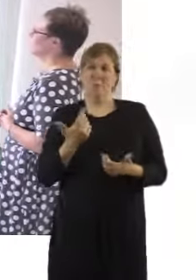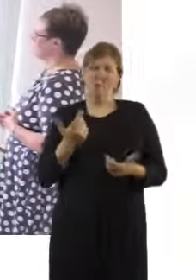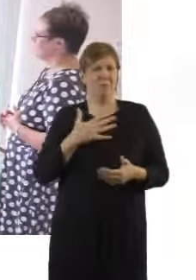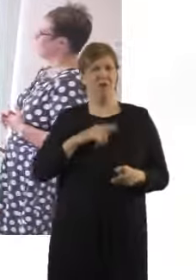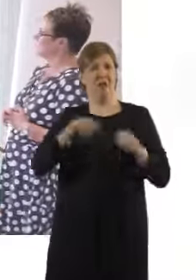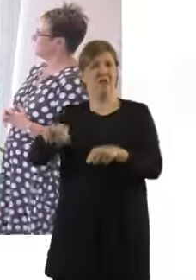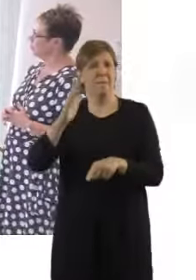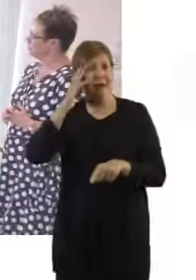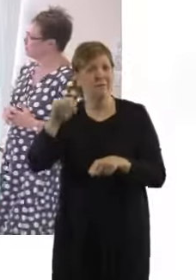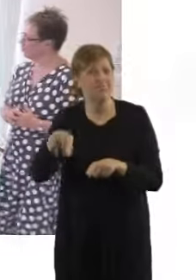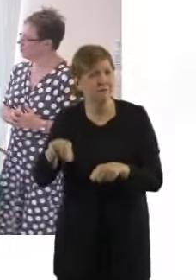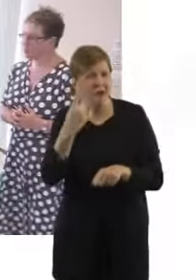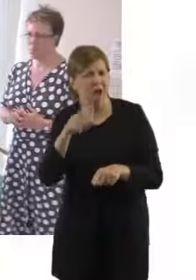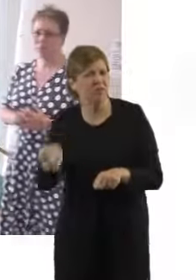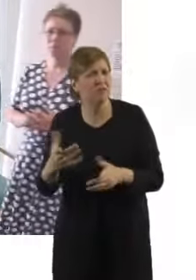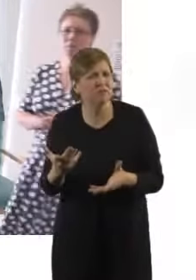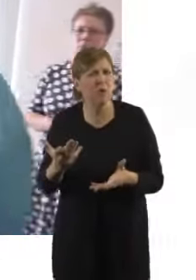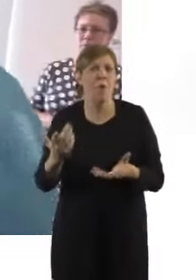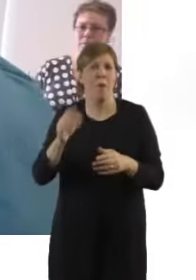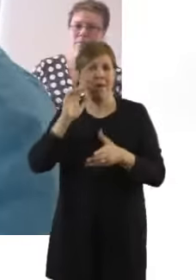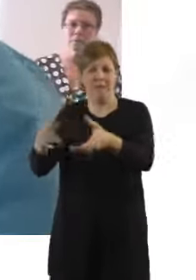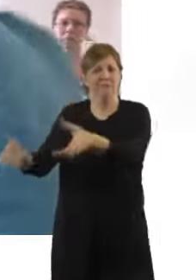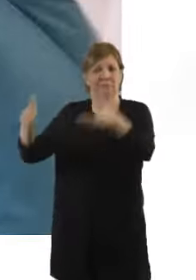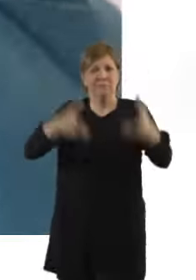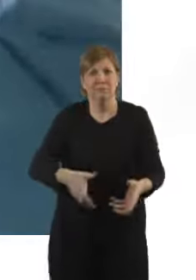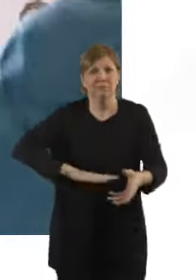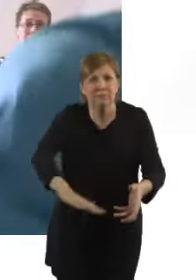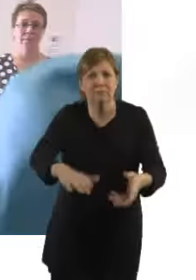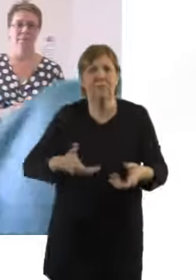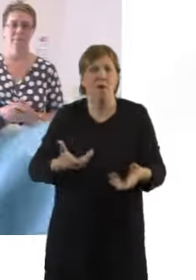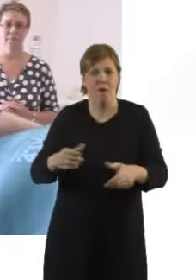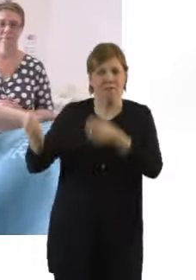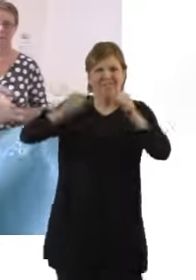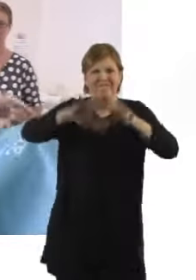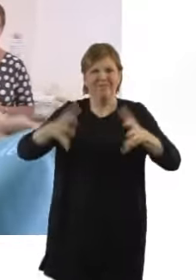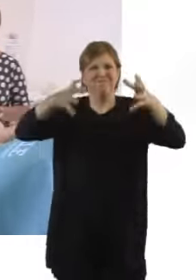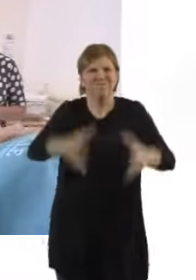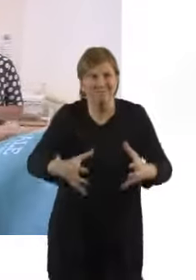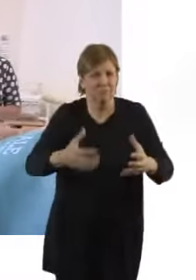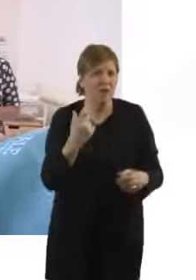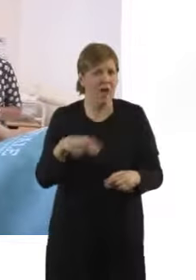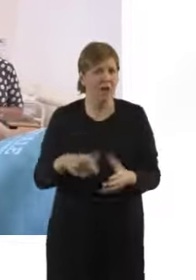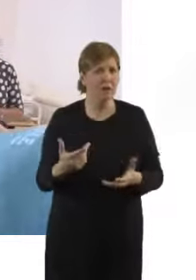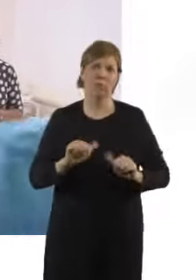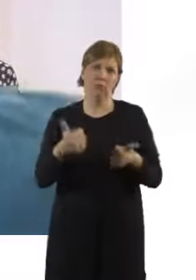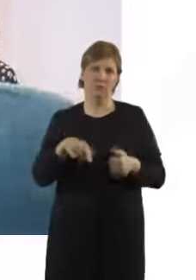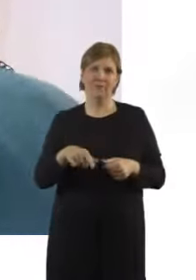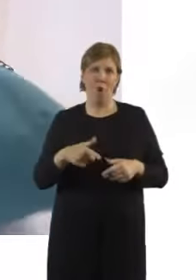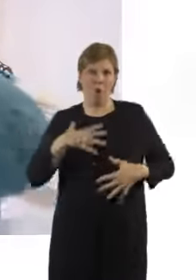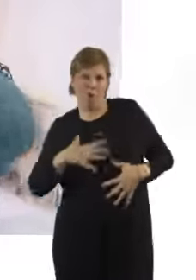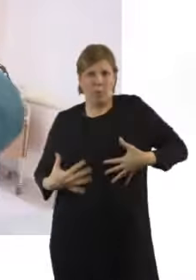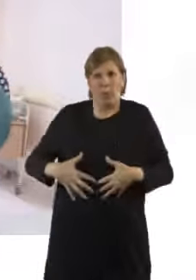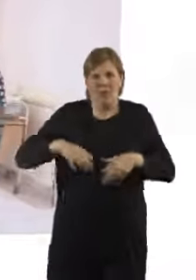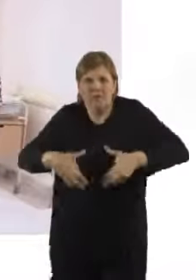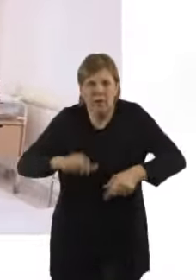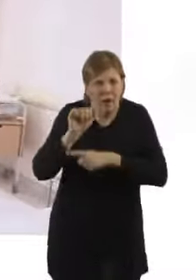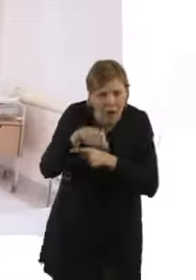bed but a really good position is to move this onto the bed and mum lean over. Okay so these are